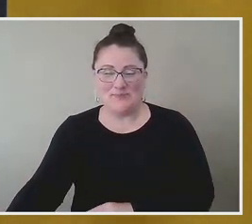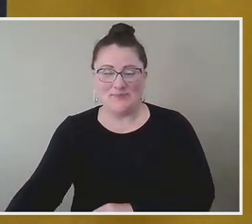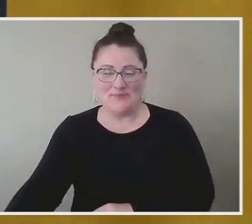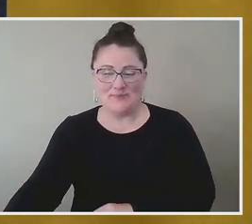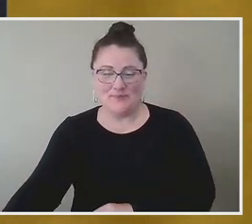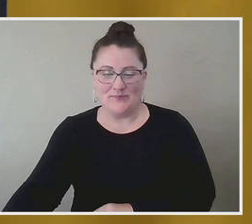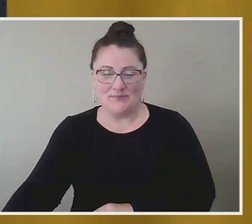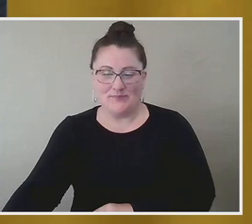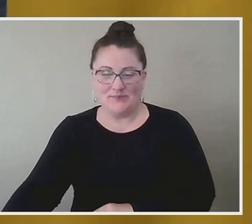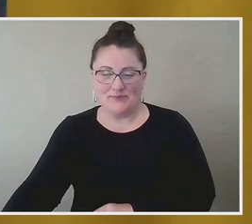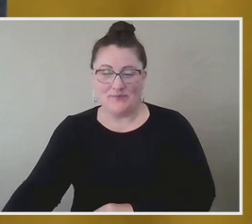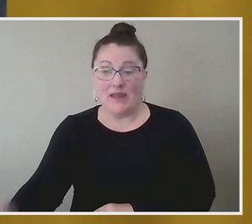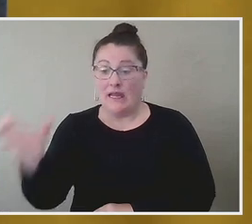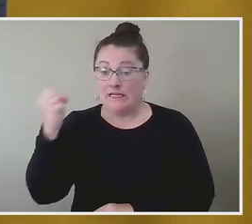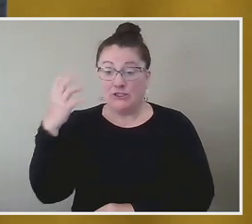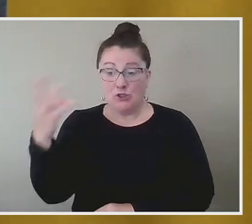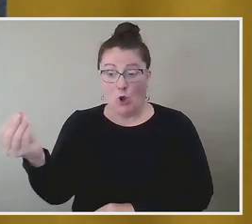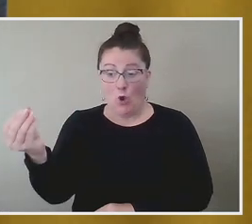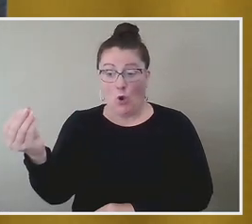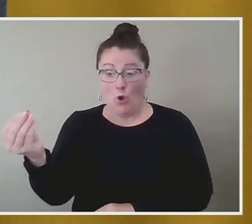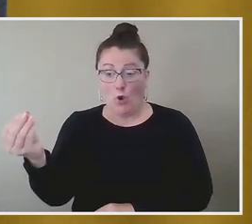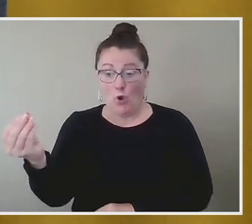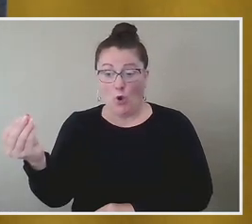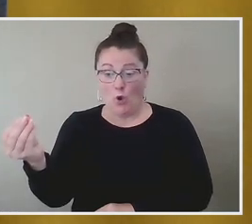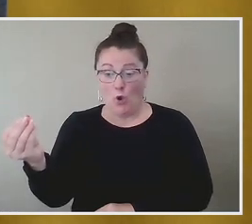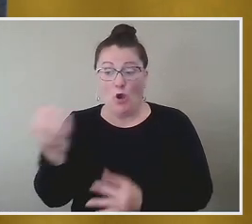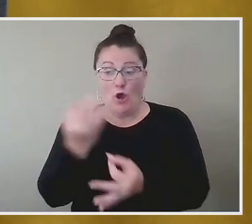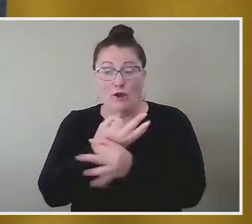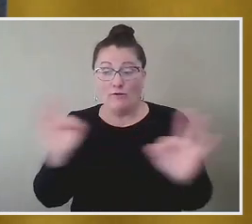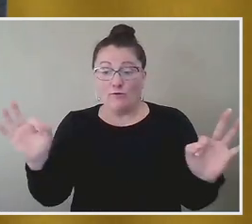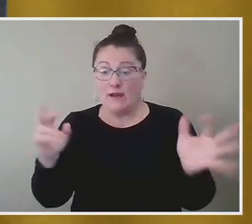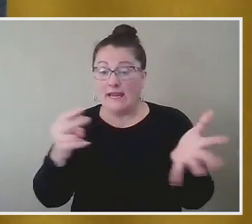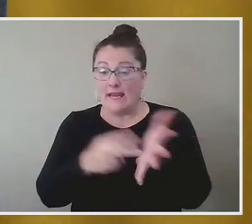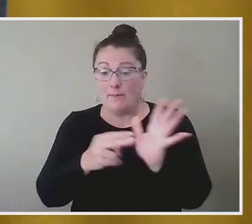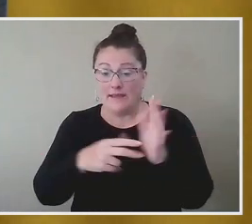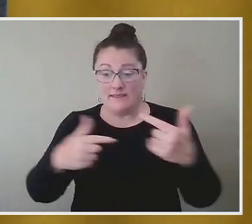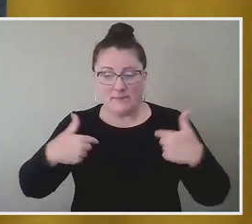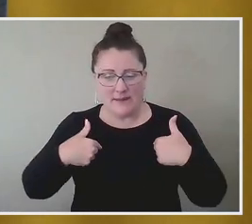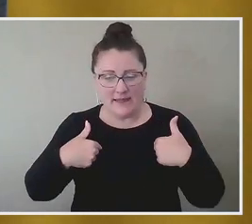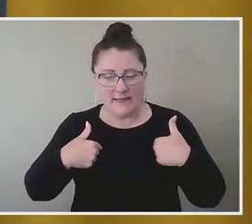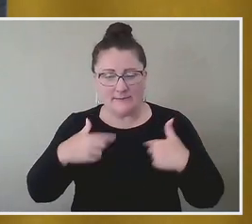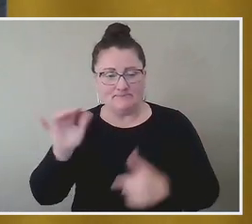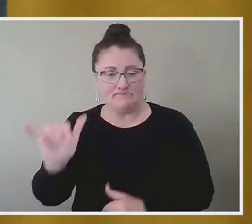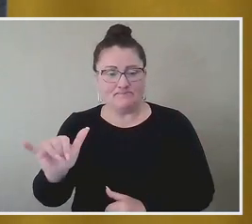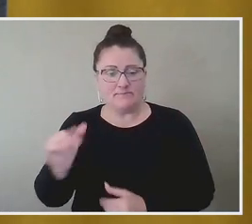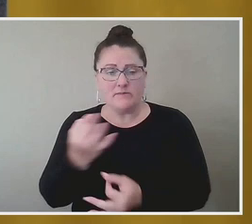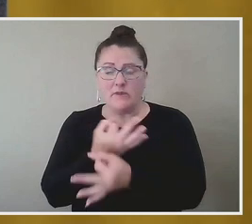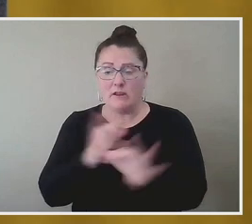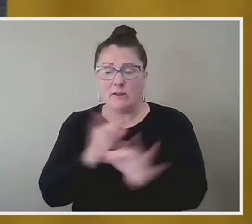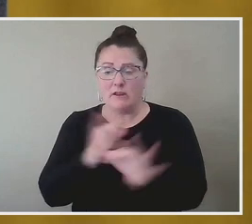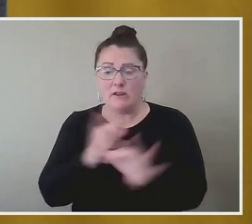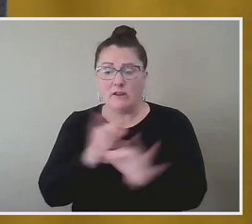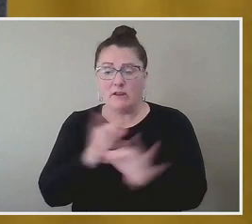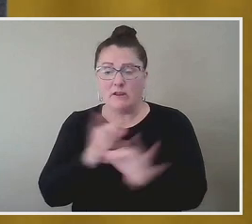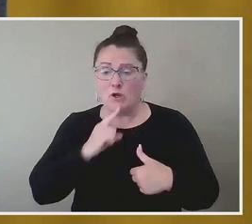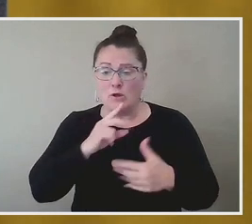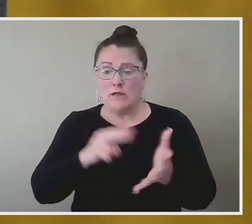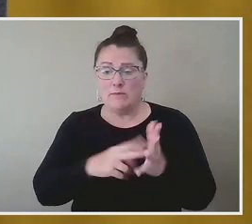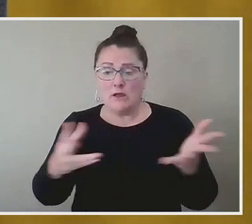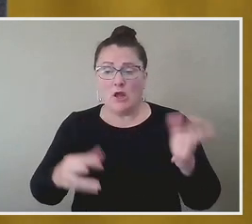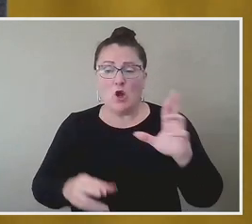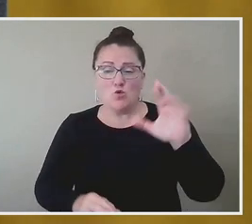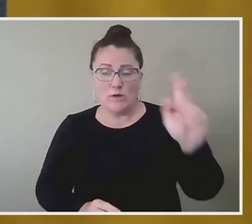Okay. So, what does freedom mean to me? Freedom, to me, really means risk.